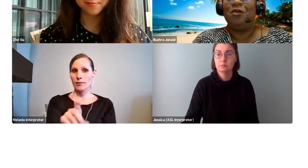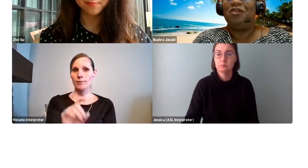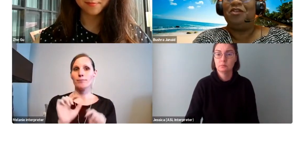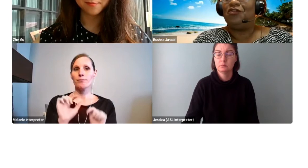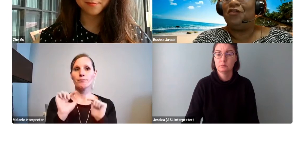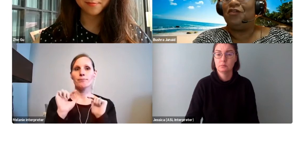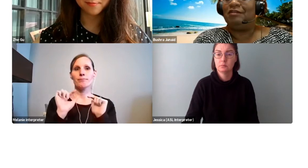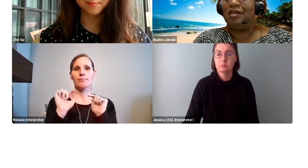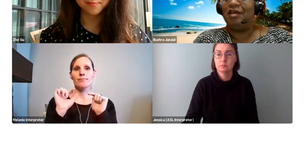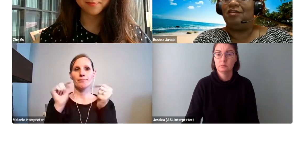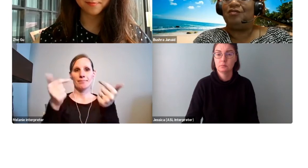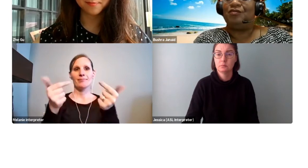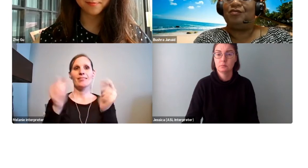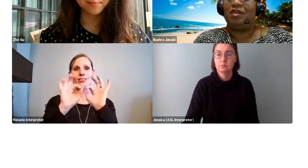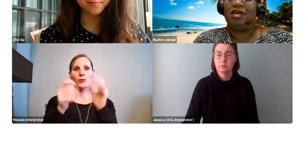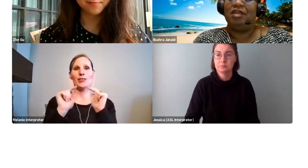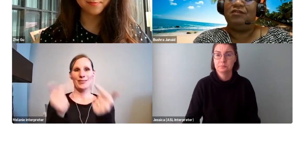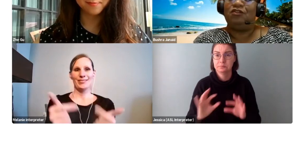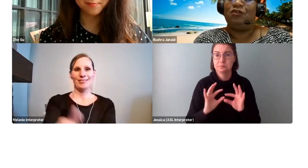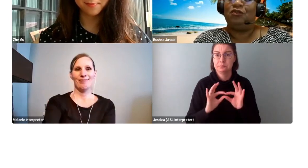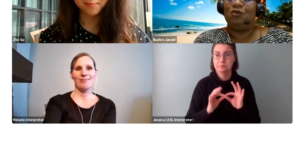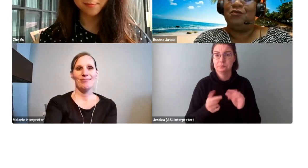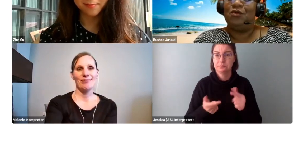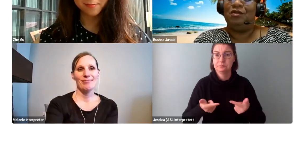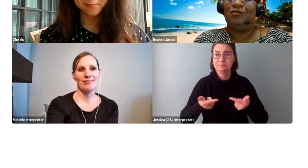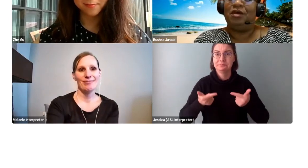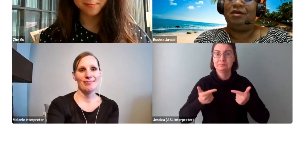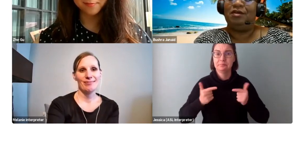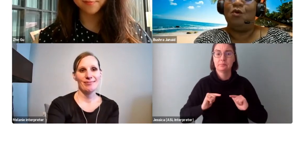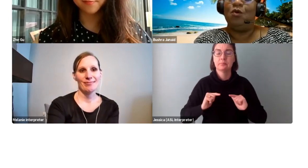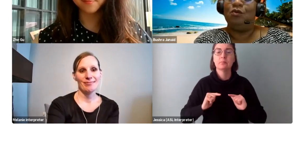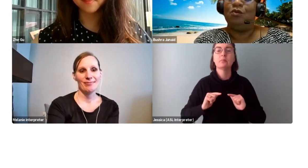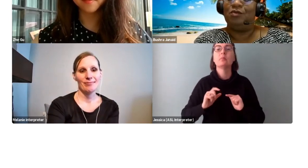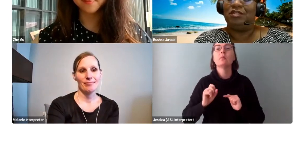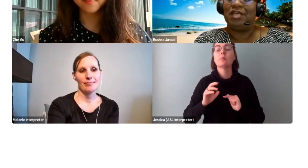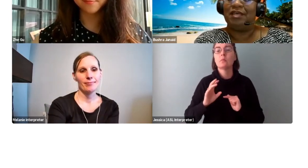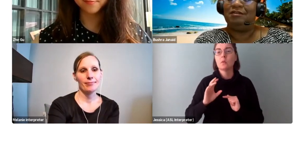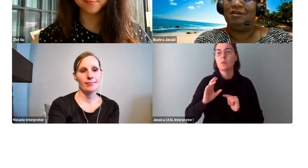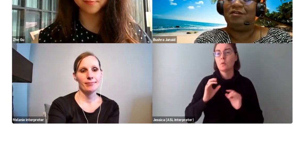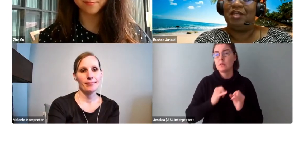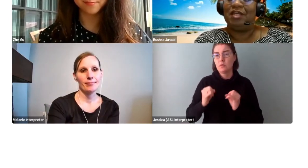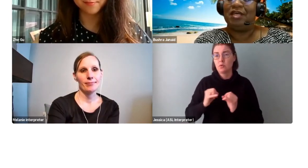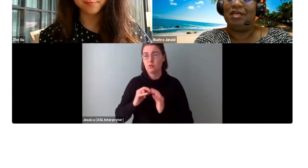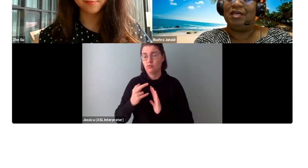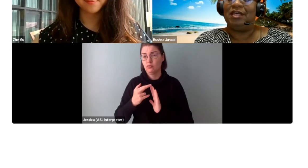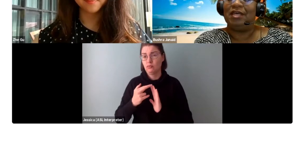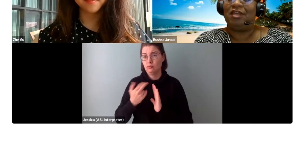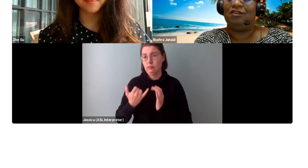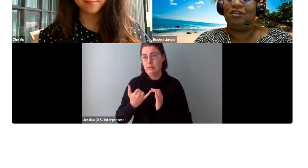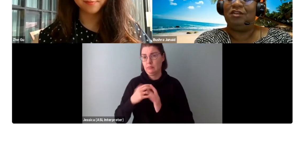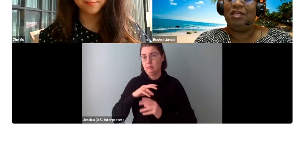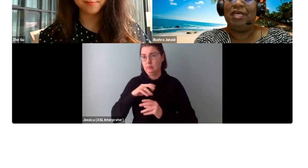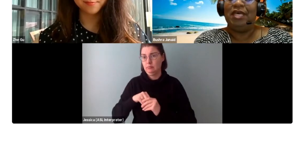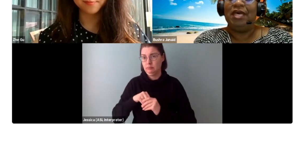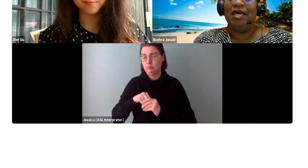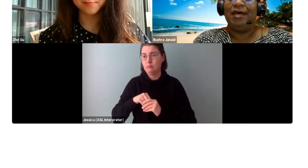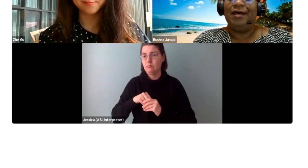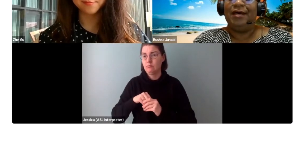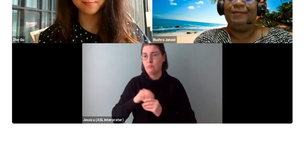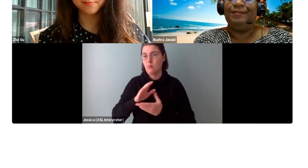So we don't fund individuals who are enrolled in post-secondary education.